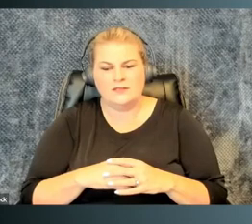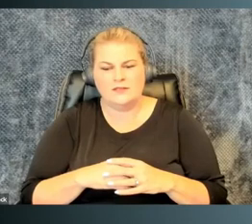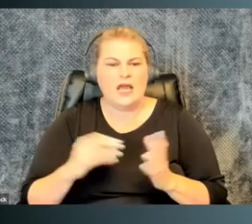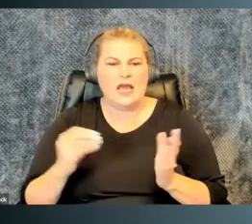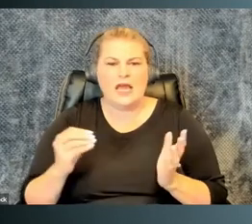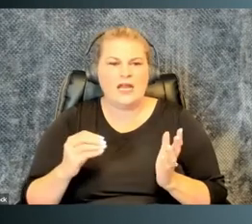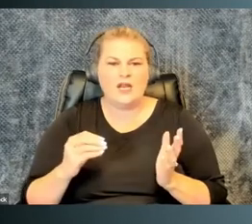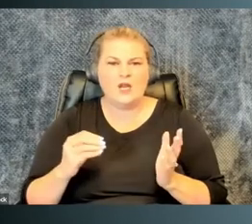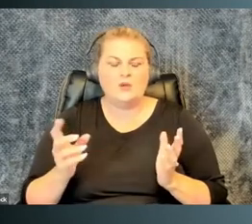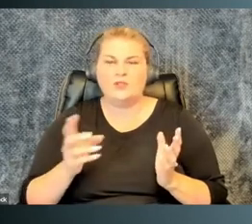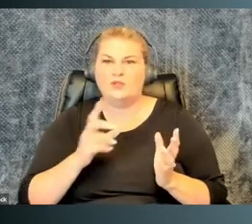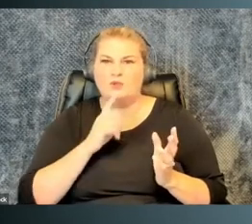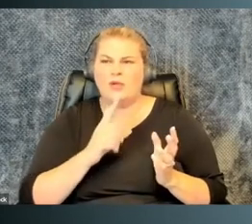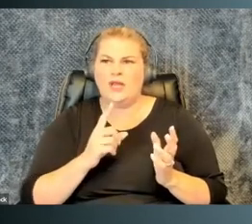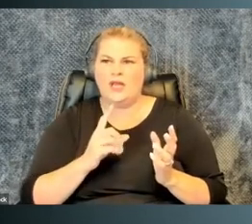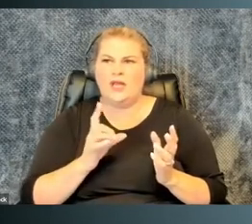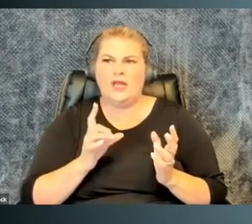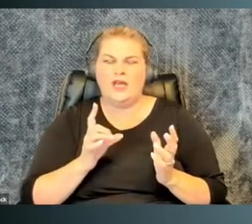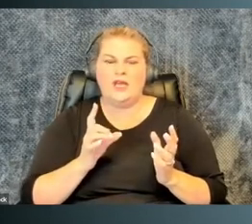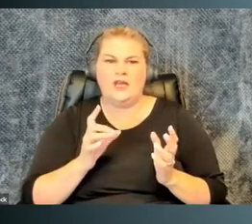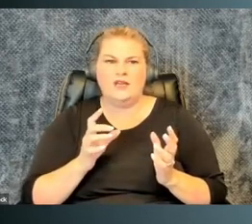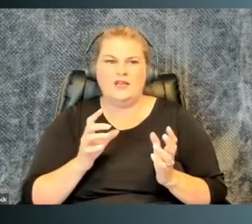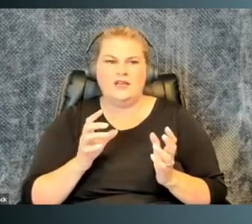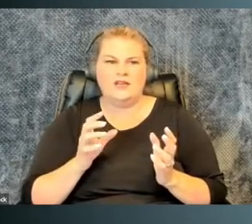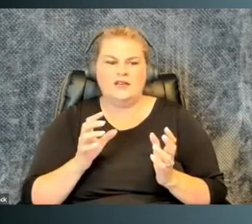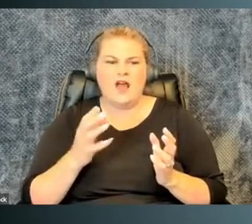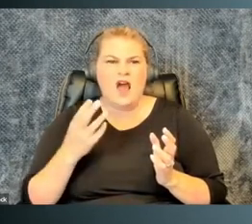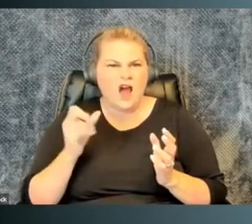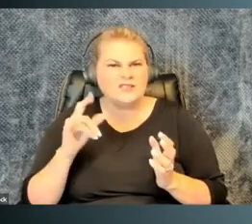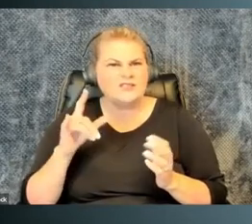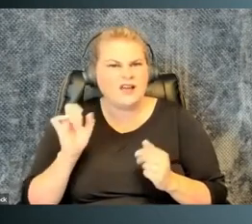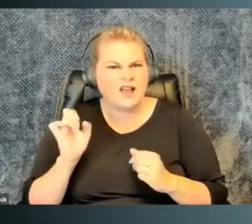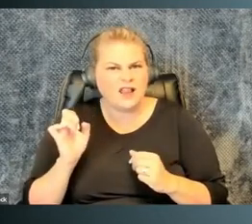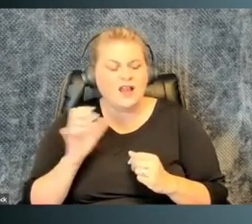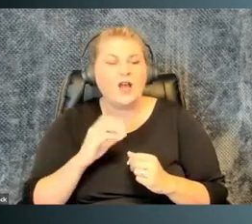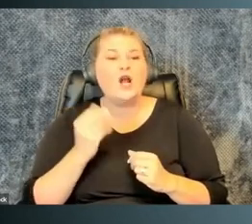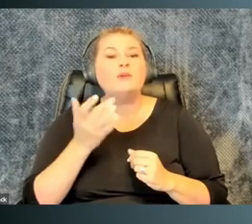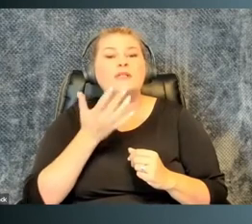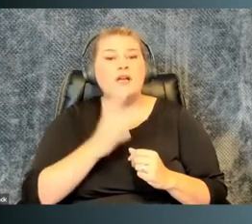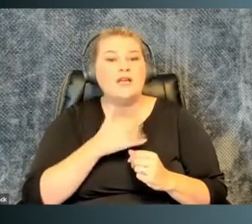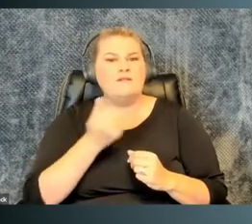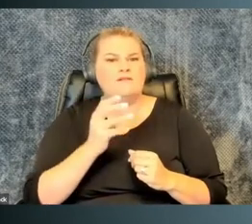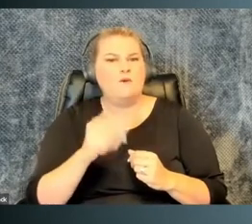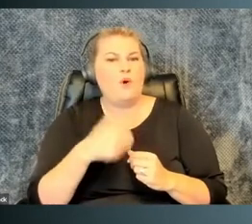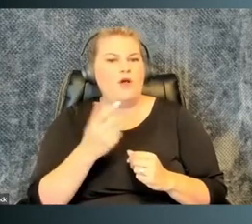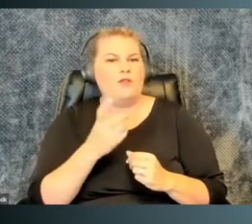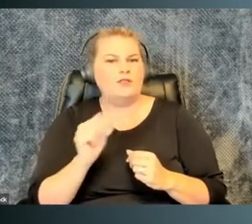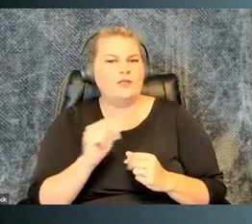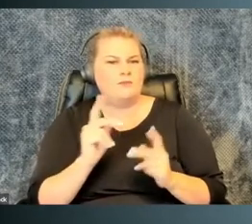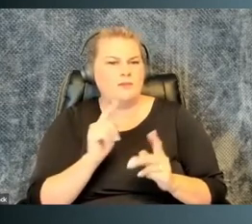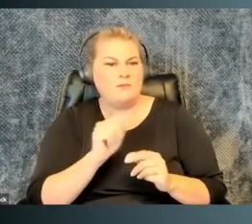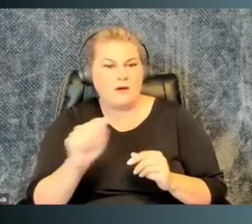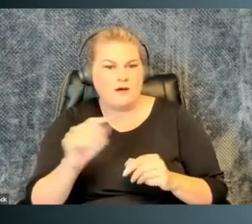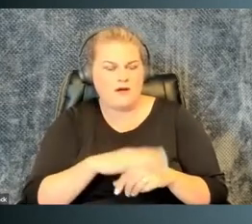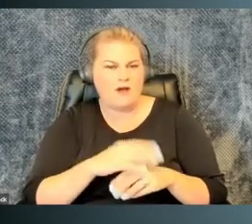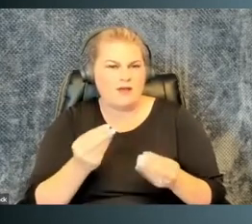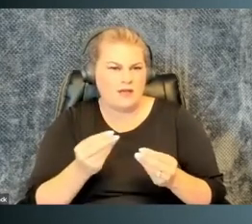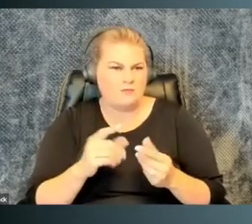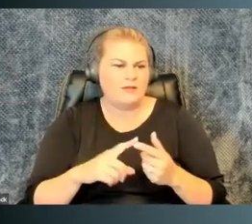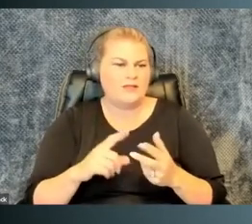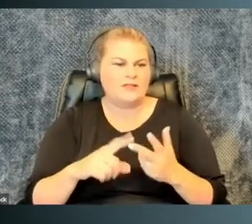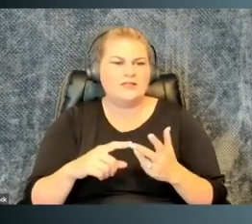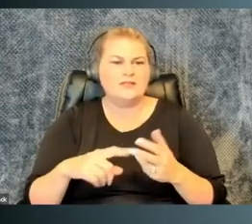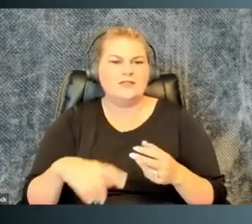And it was just a completely hostile and new world. And I was lucky to have a few other disabled people on